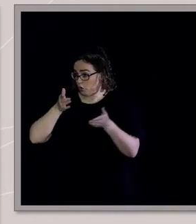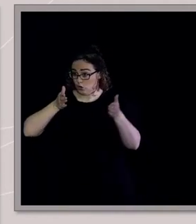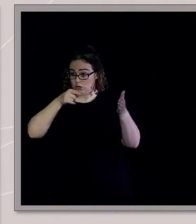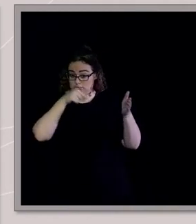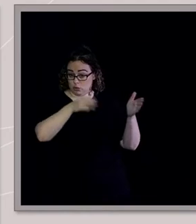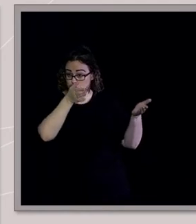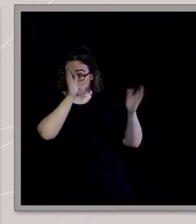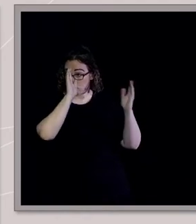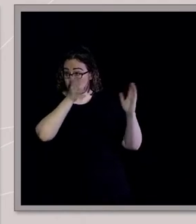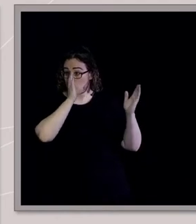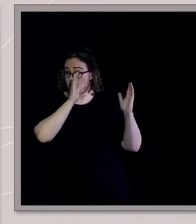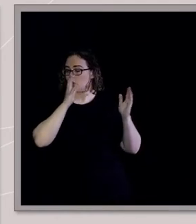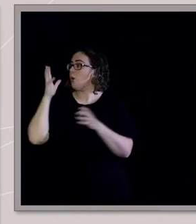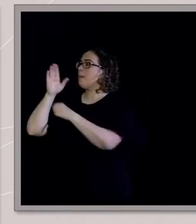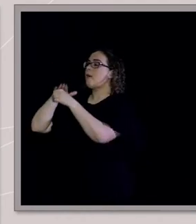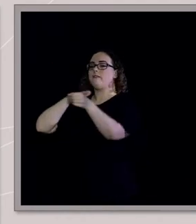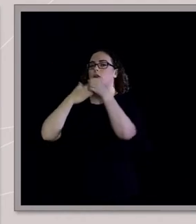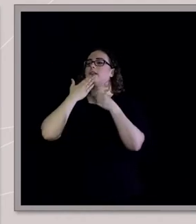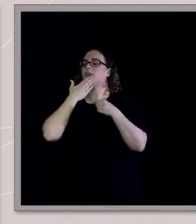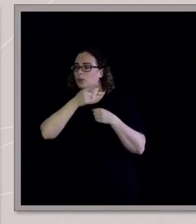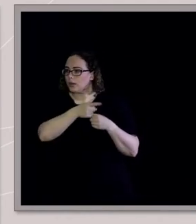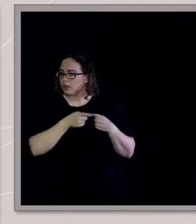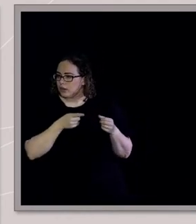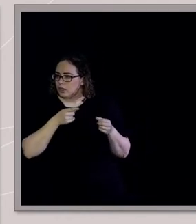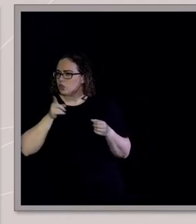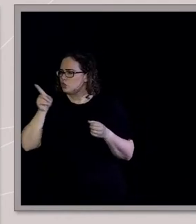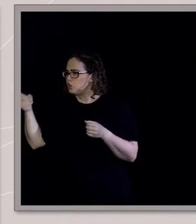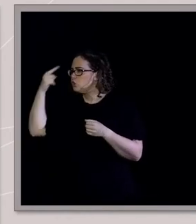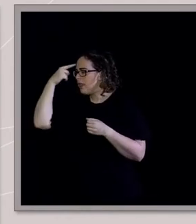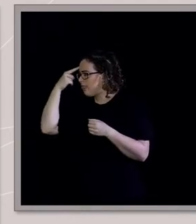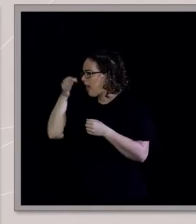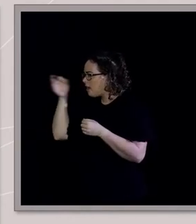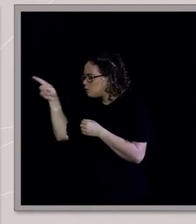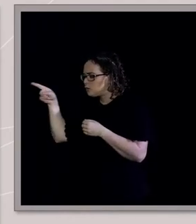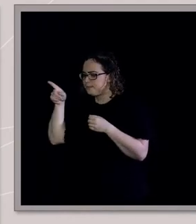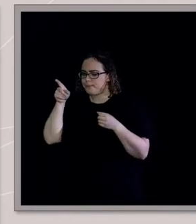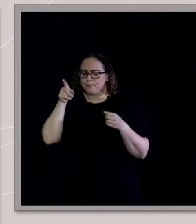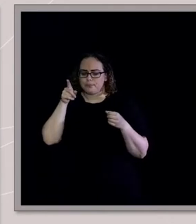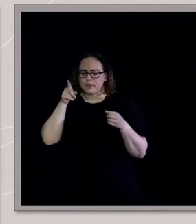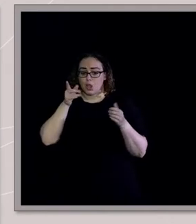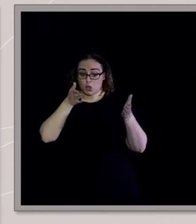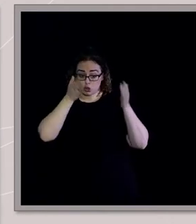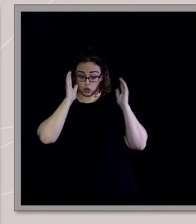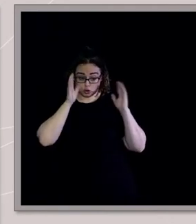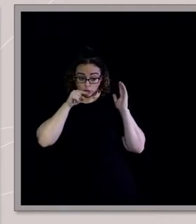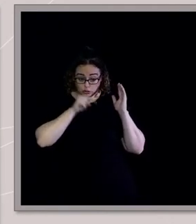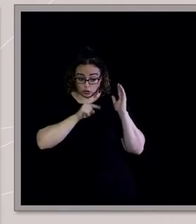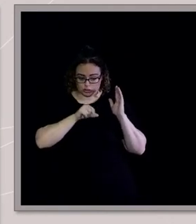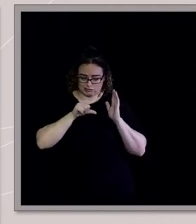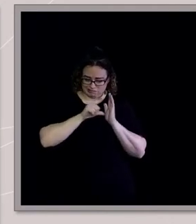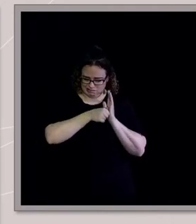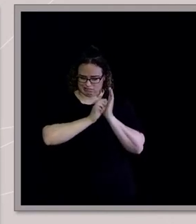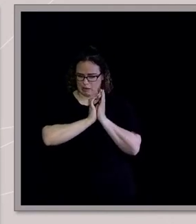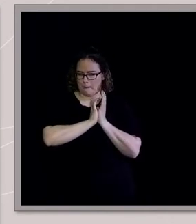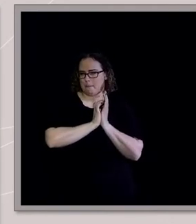so manipulative